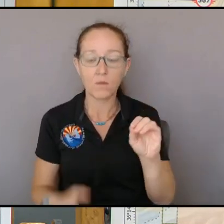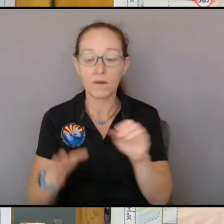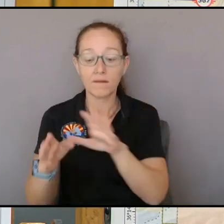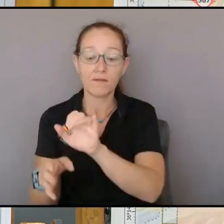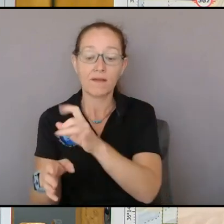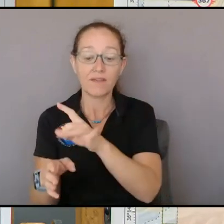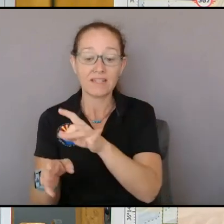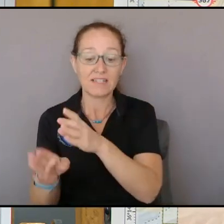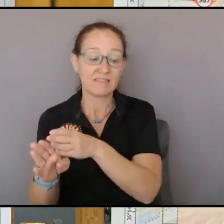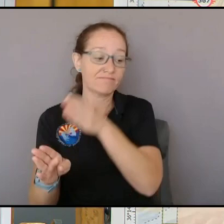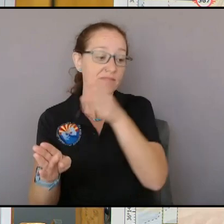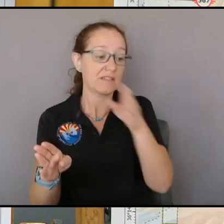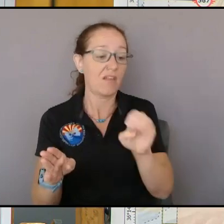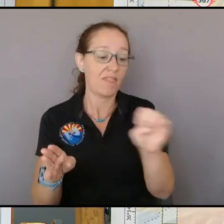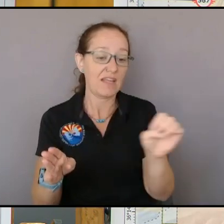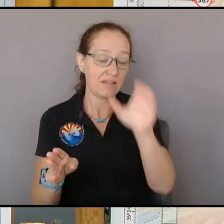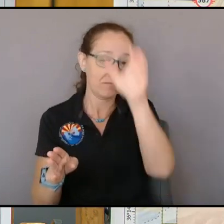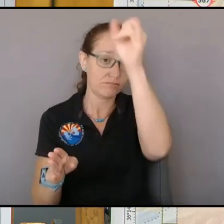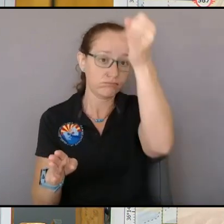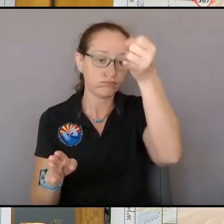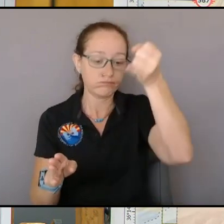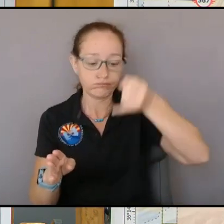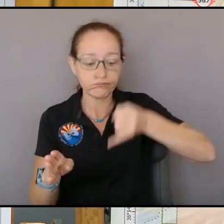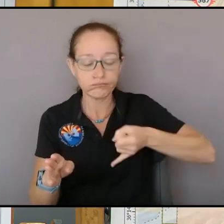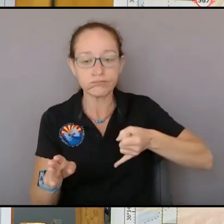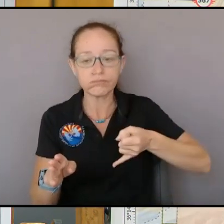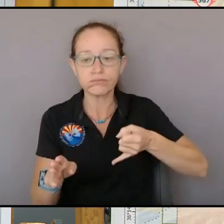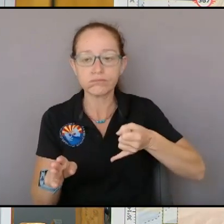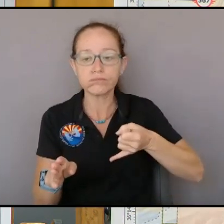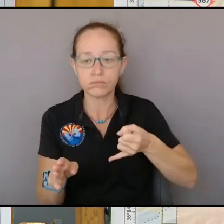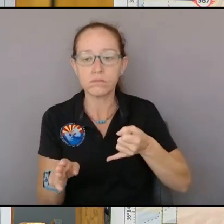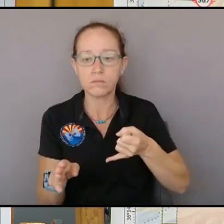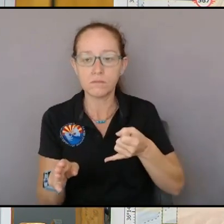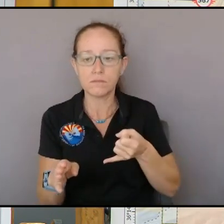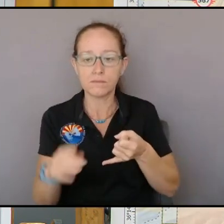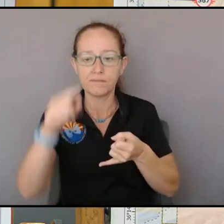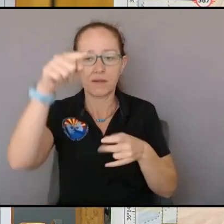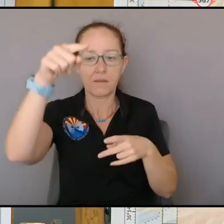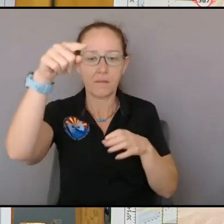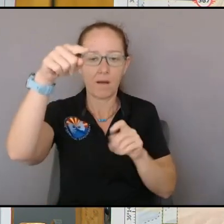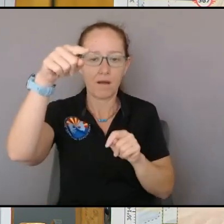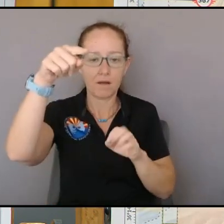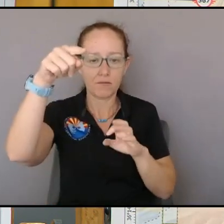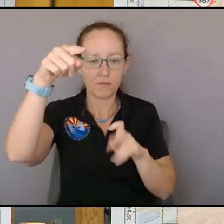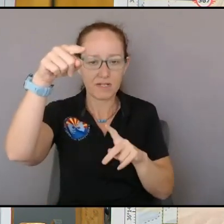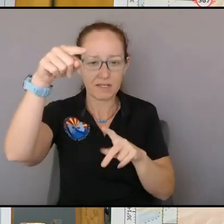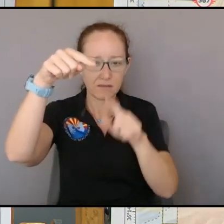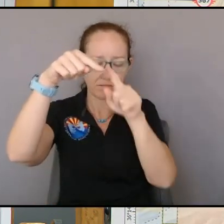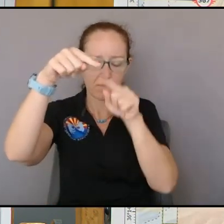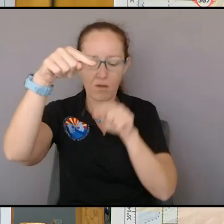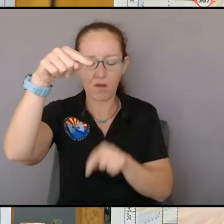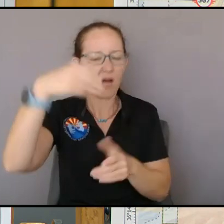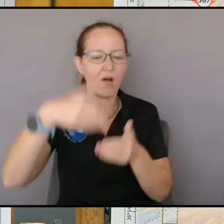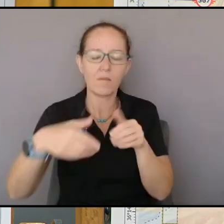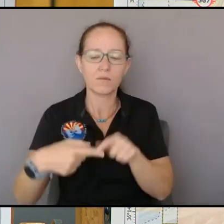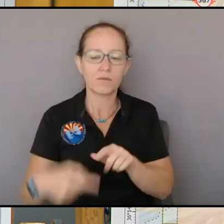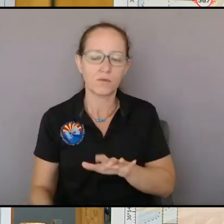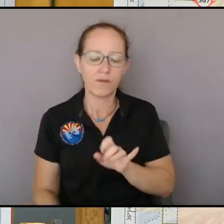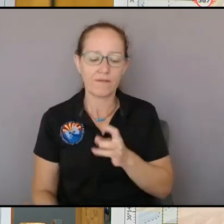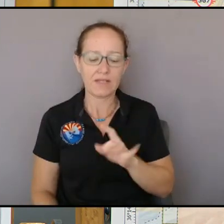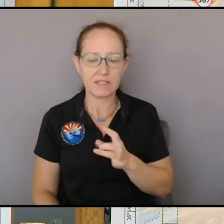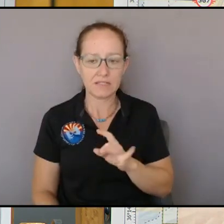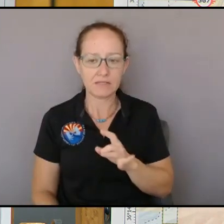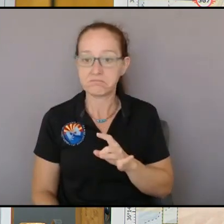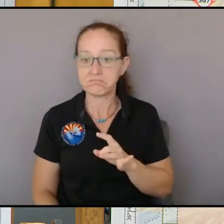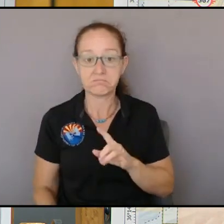area everything south of pot creek almost where the big 518 is here and there's no backup power to this area